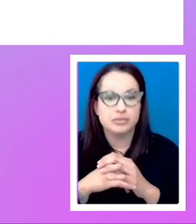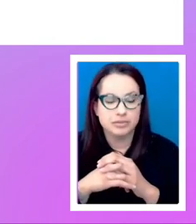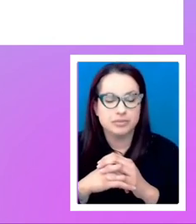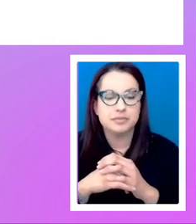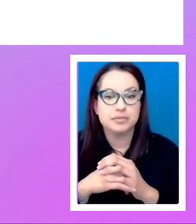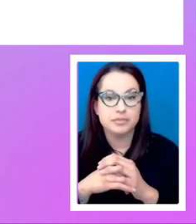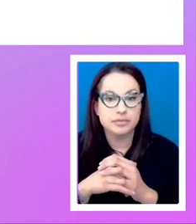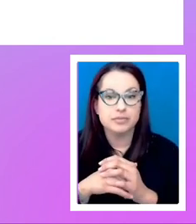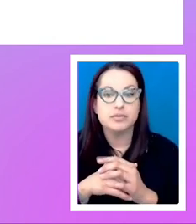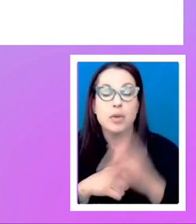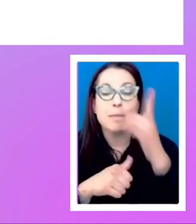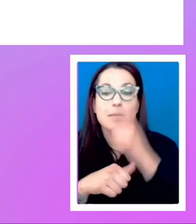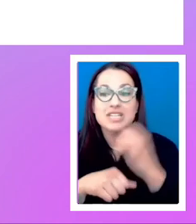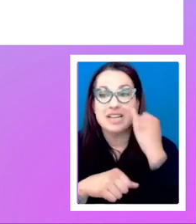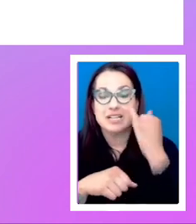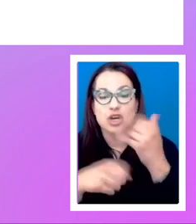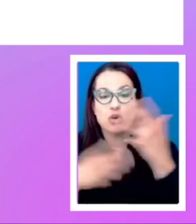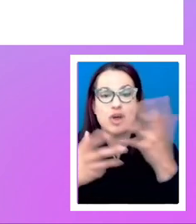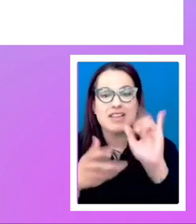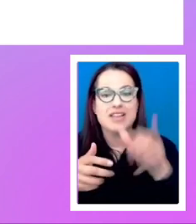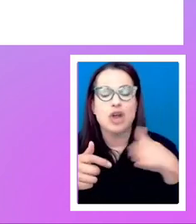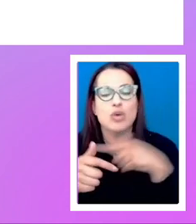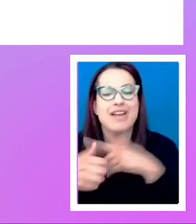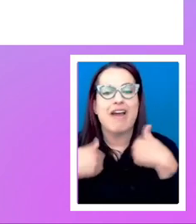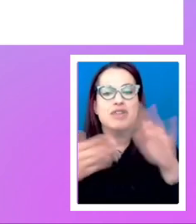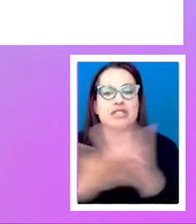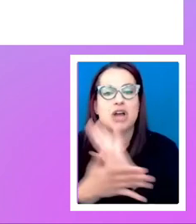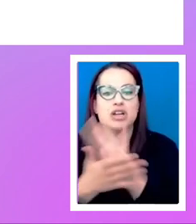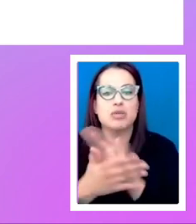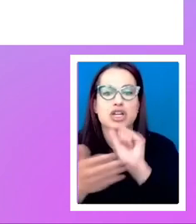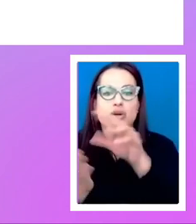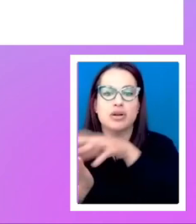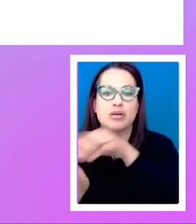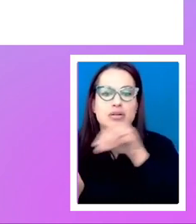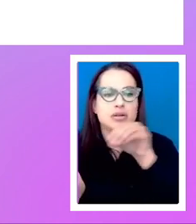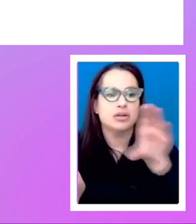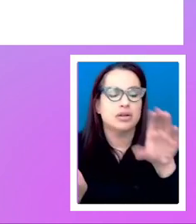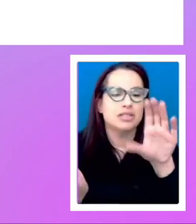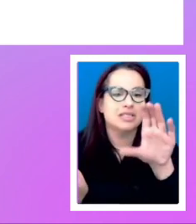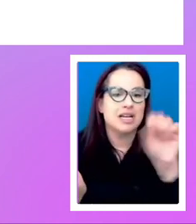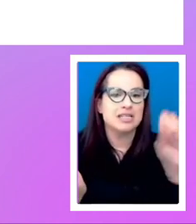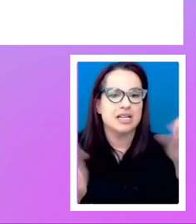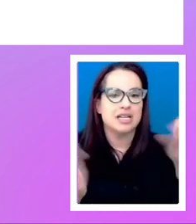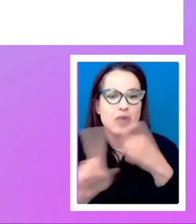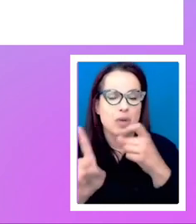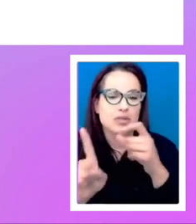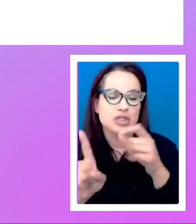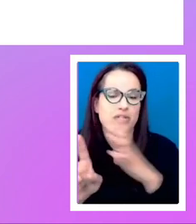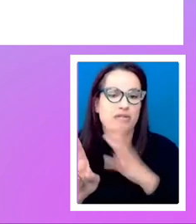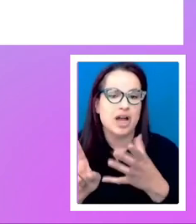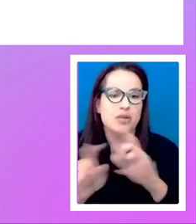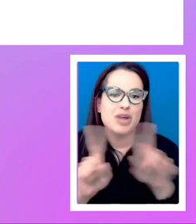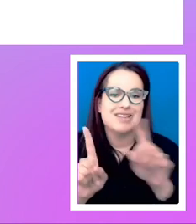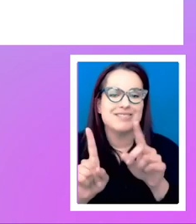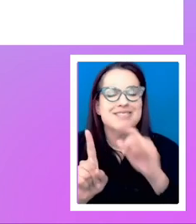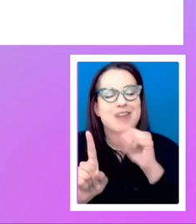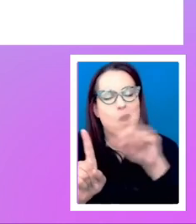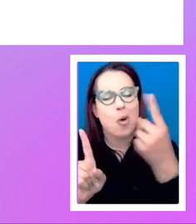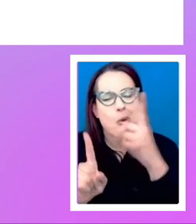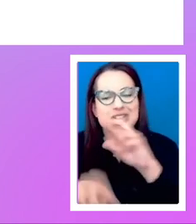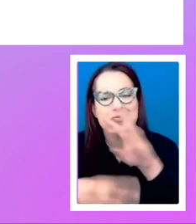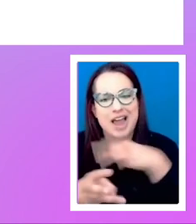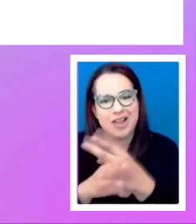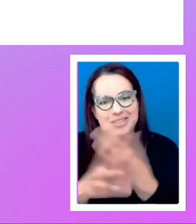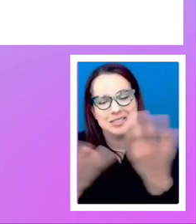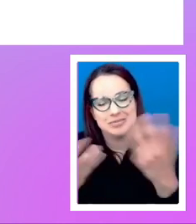the idea is that we have a document that you could whip the CSS off and it would be absolutely fine. Um, but I mean, that's not always the reality. I'm aware